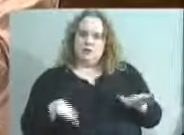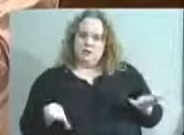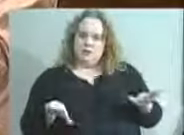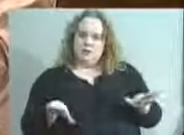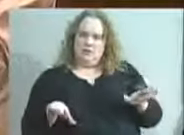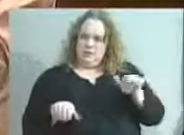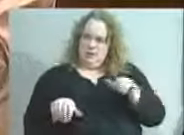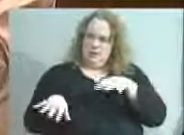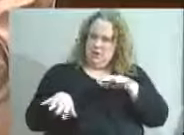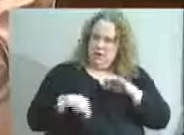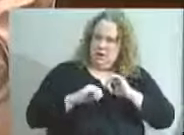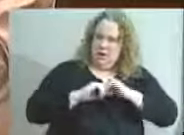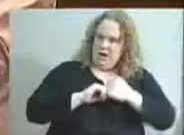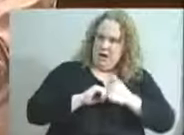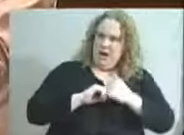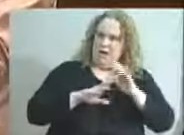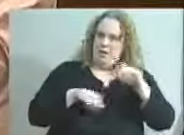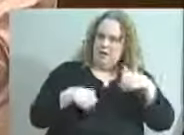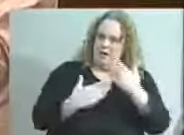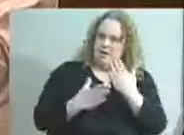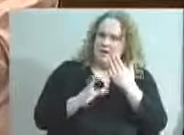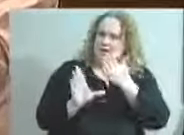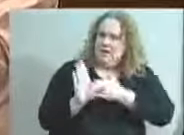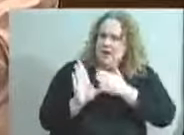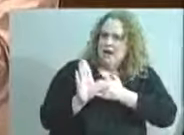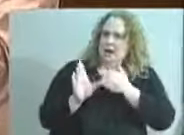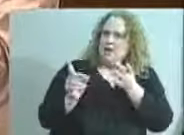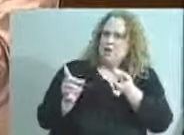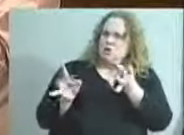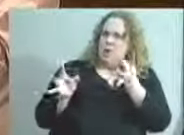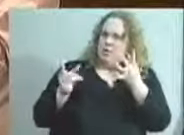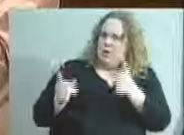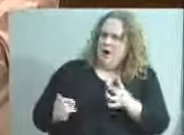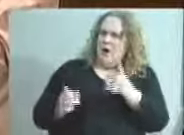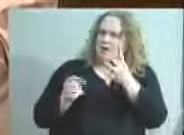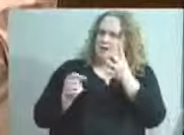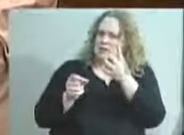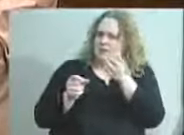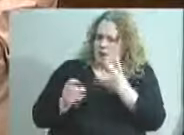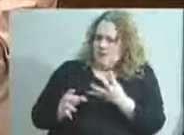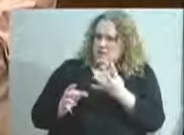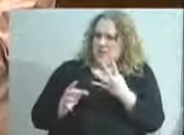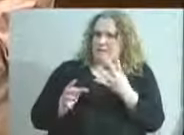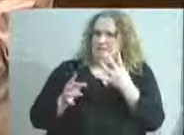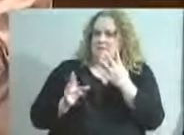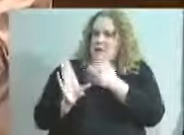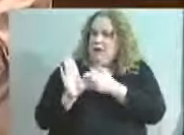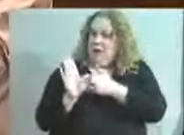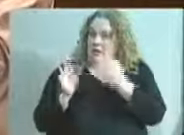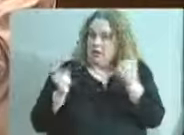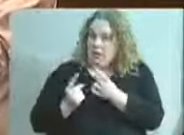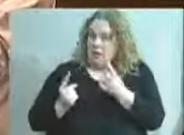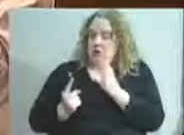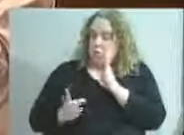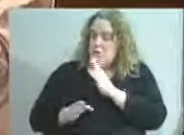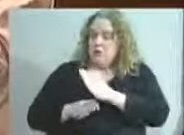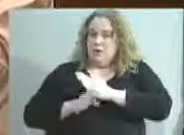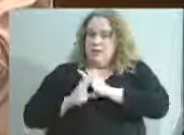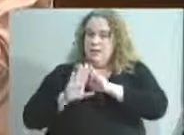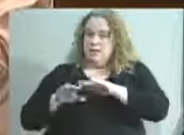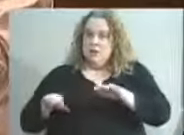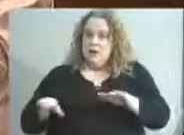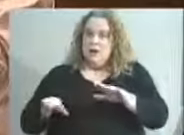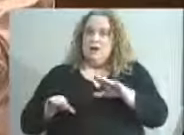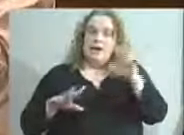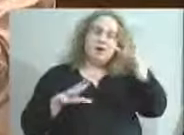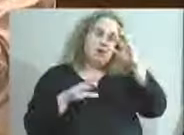Can you explain to us how inflicting psychological trauma, causing physical injury, and putting a child's life in danger protects the child? Dr. Hargan